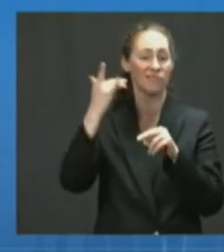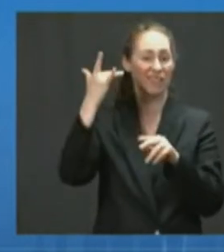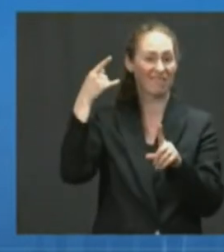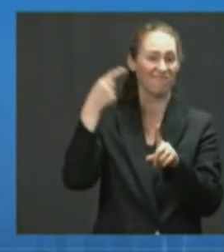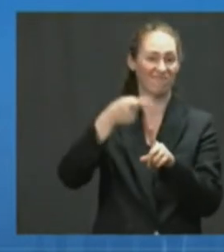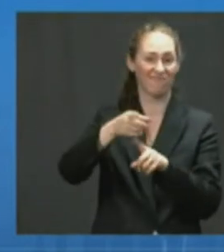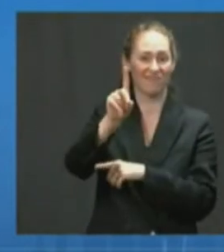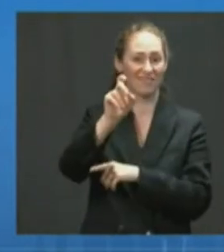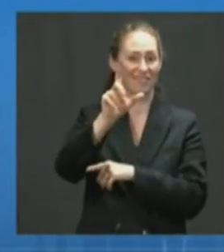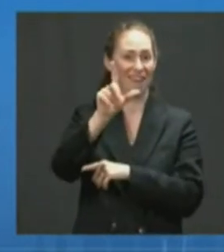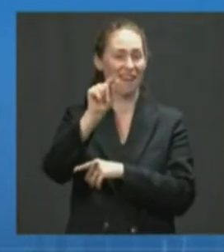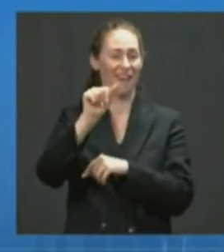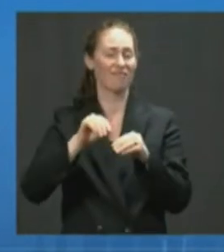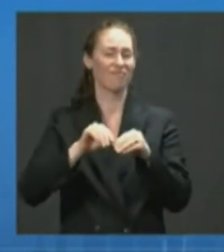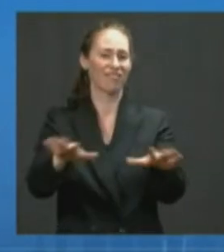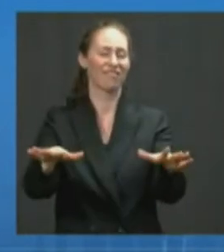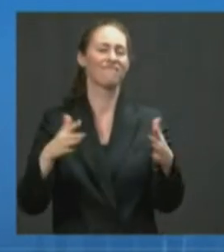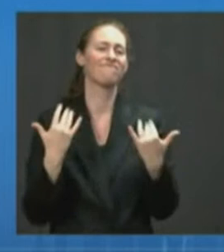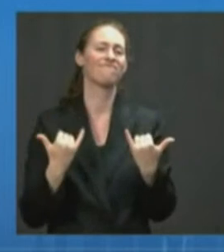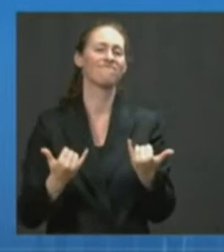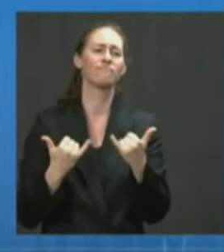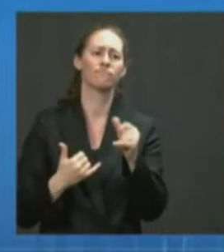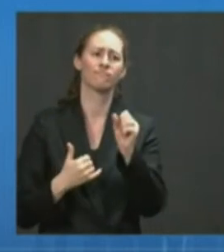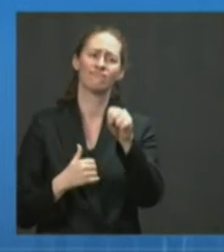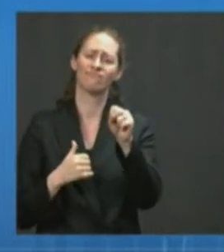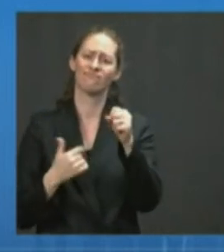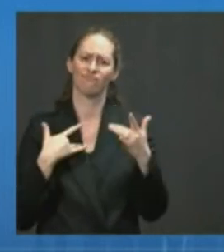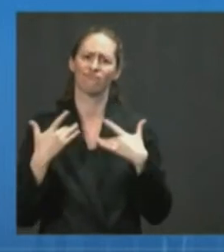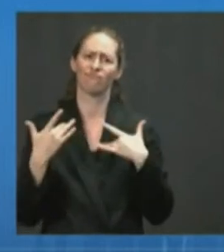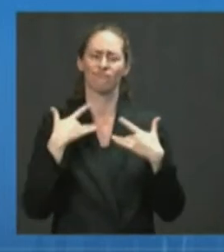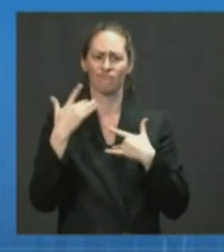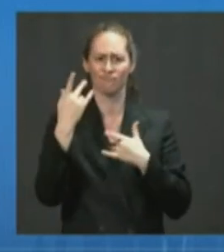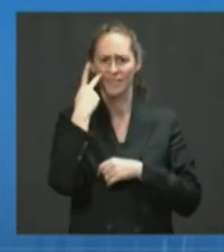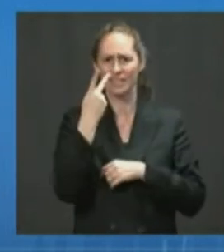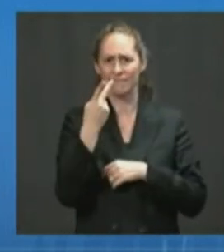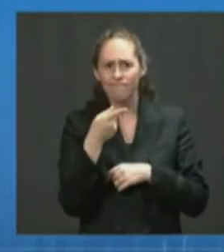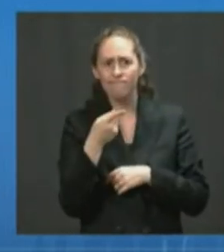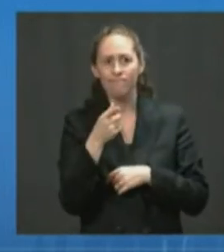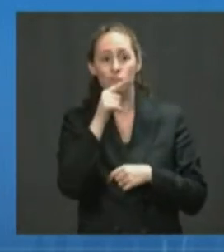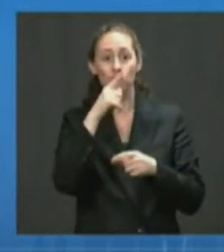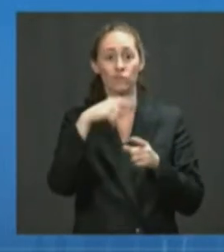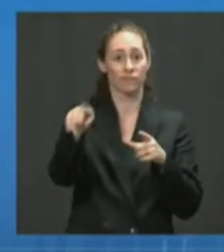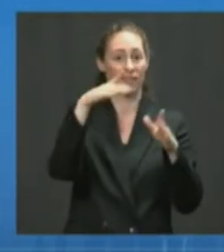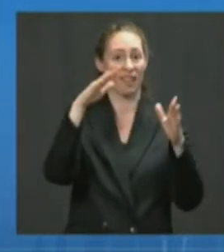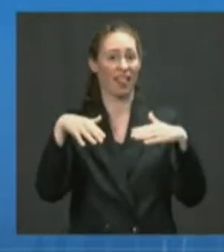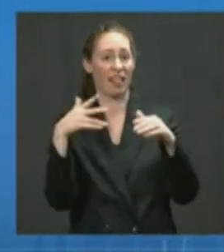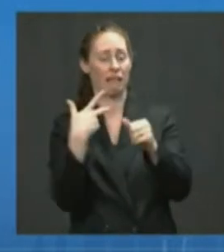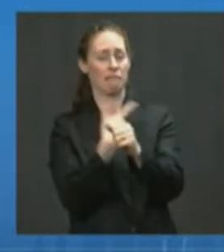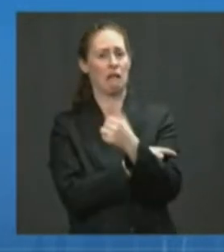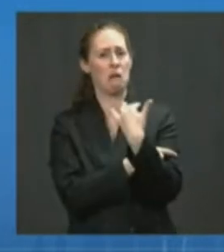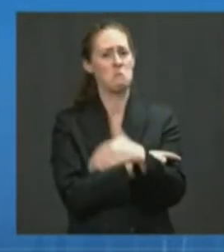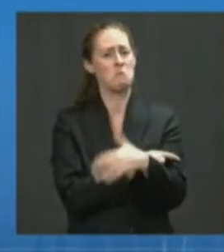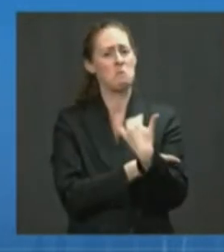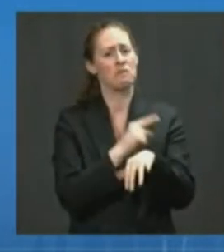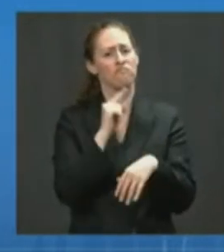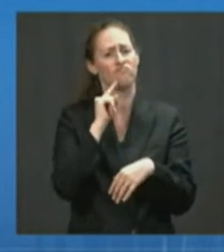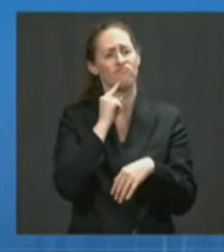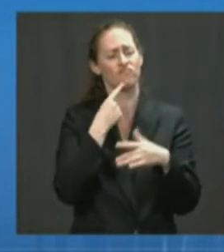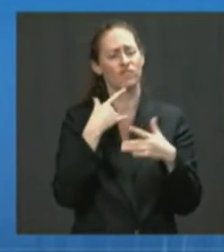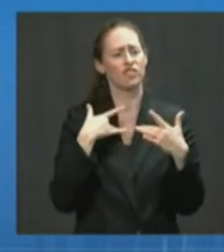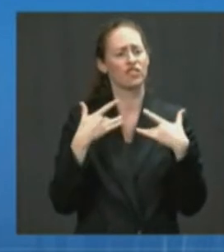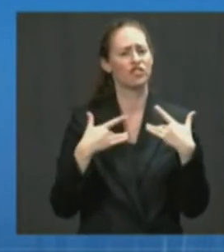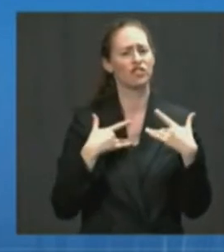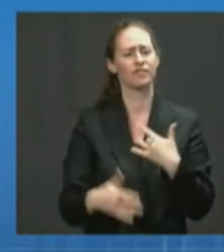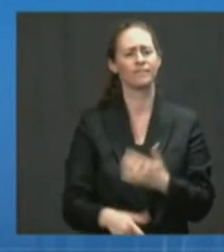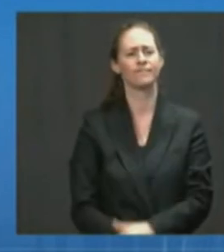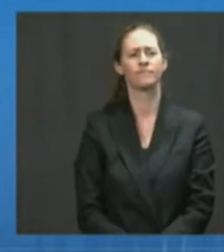We are concerned with the rising cases among the unvaccinated. But we are also clear that we are in a very different